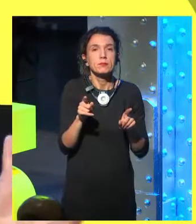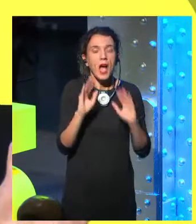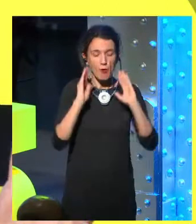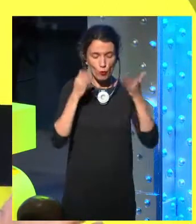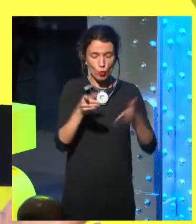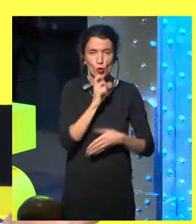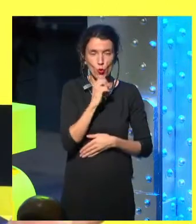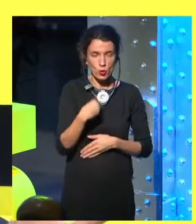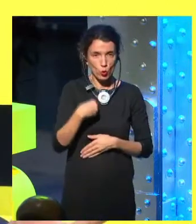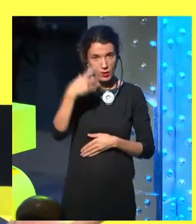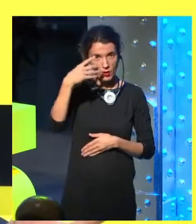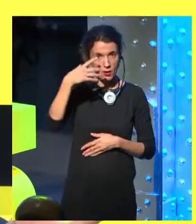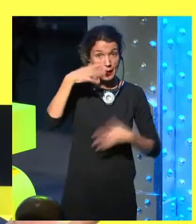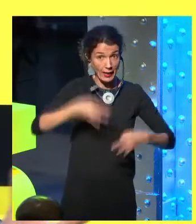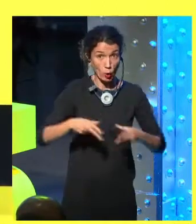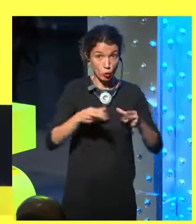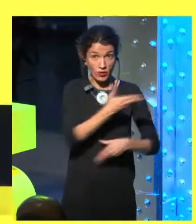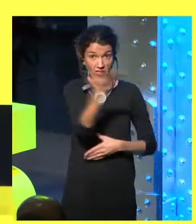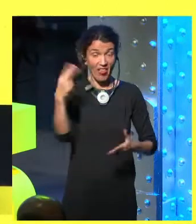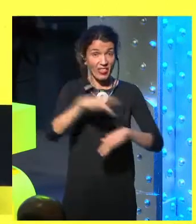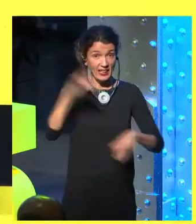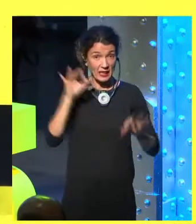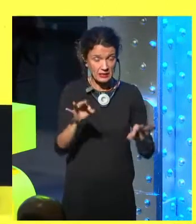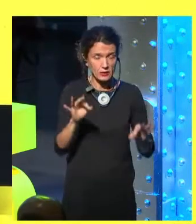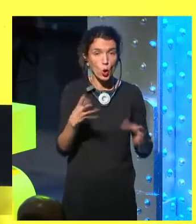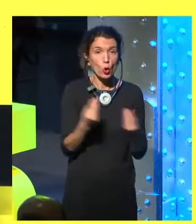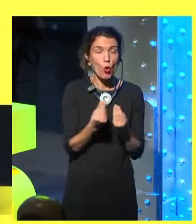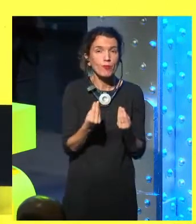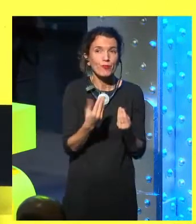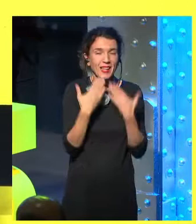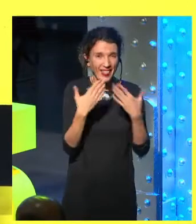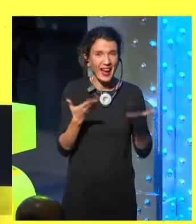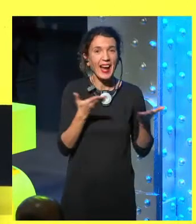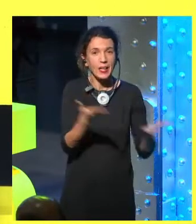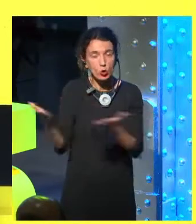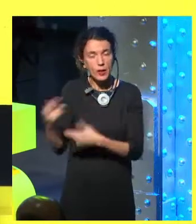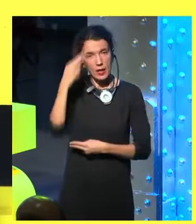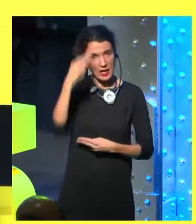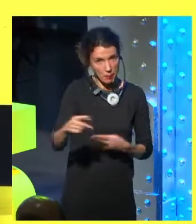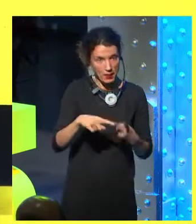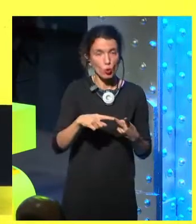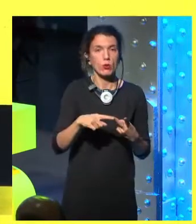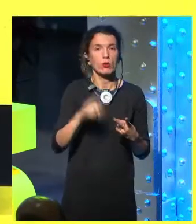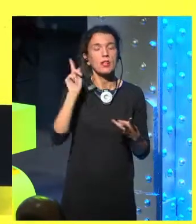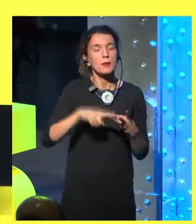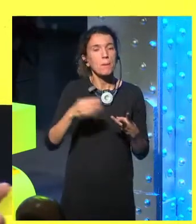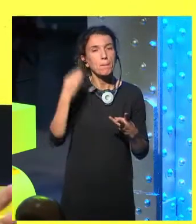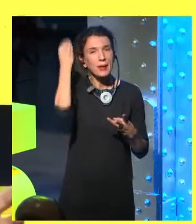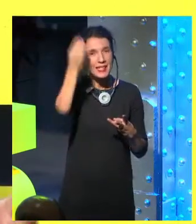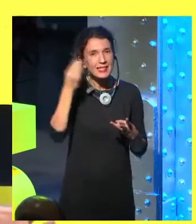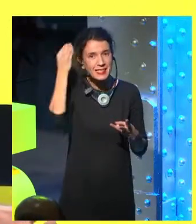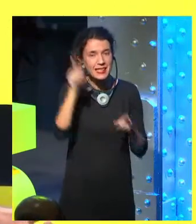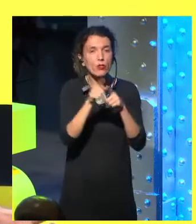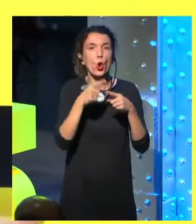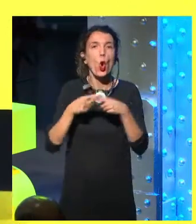left? So I think that we have to face it with generosity, with respect,